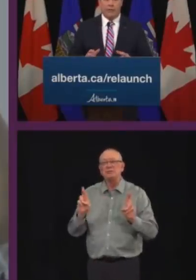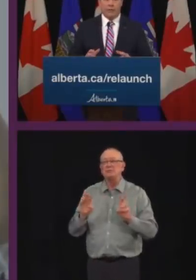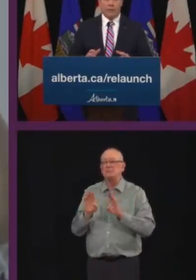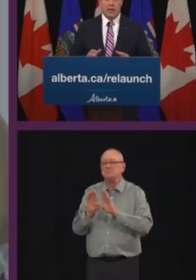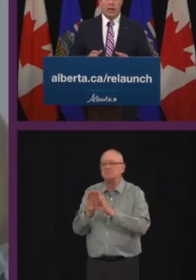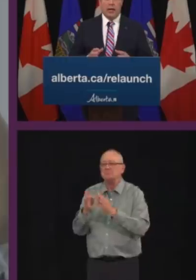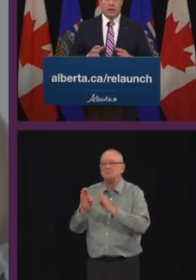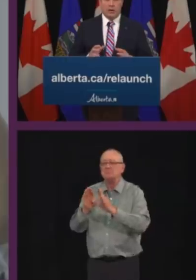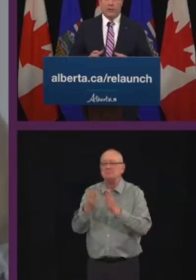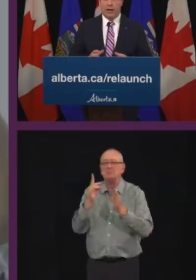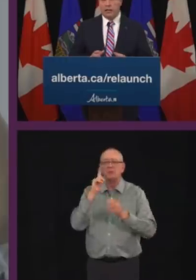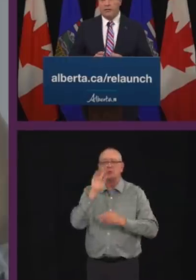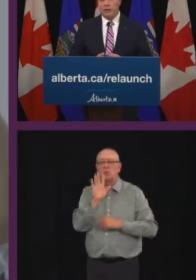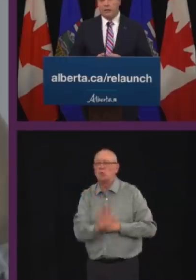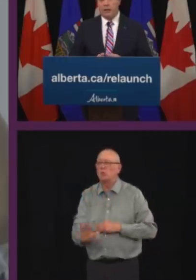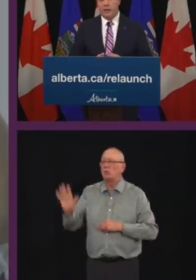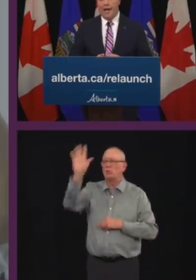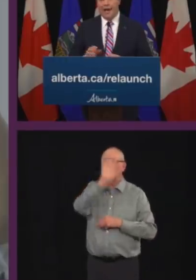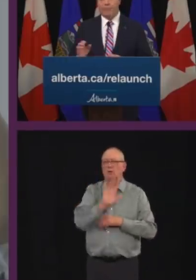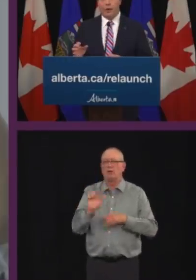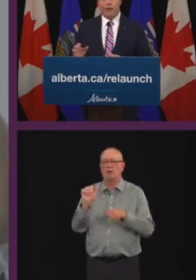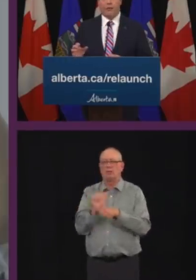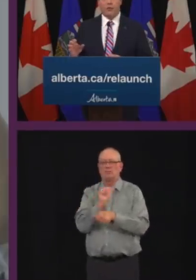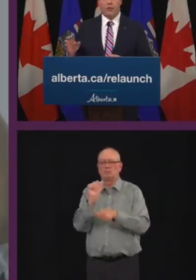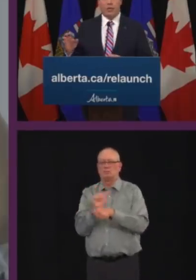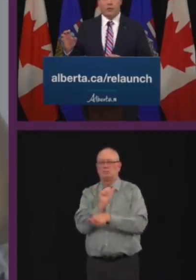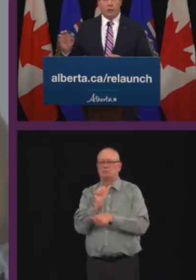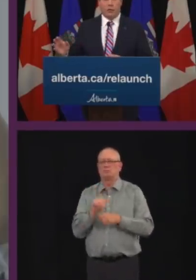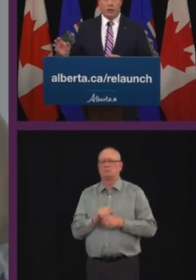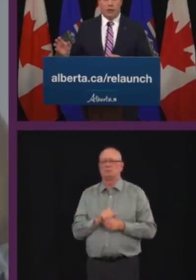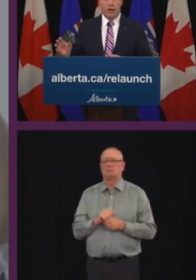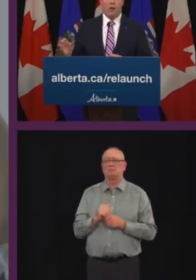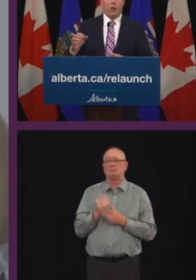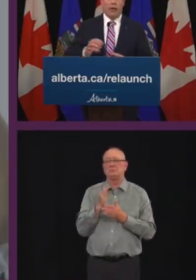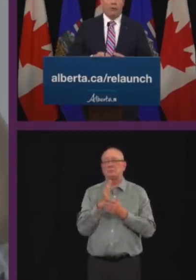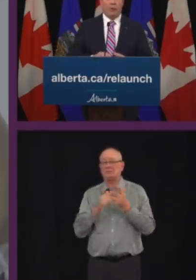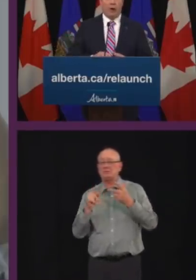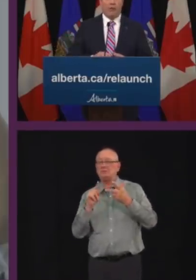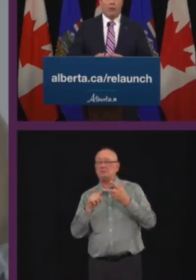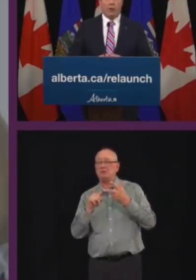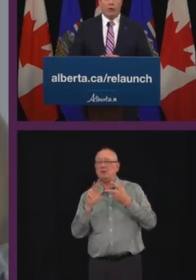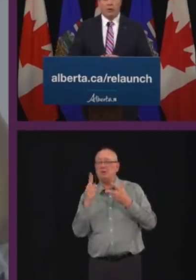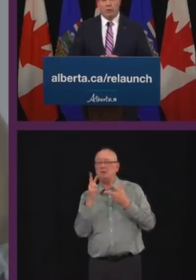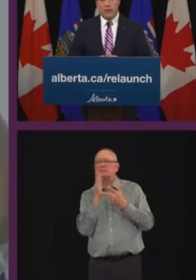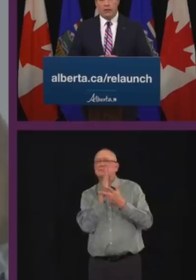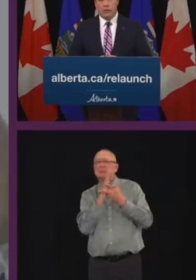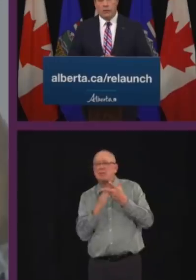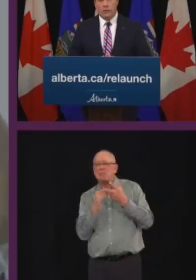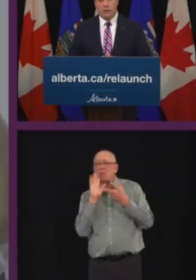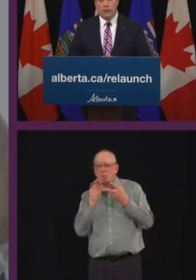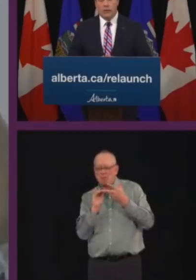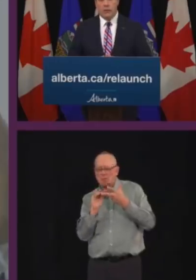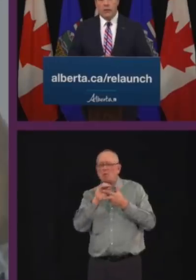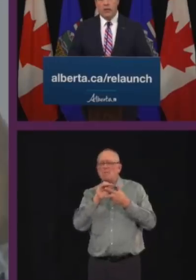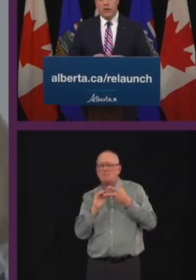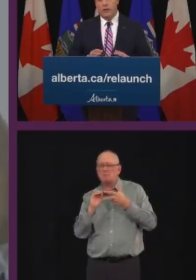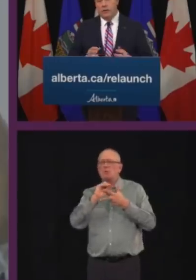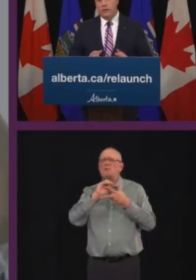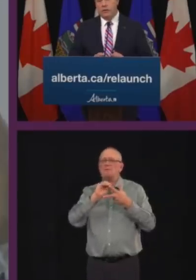entire province. And several activities that we had planned for stage three will now be brought forward into stage two.